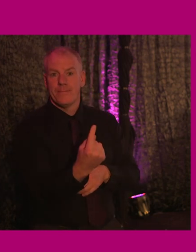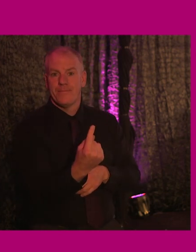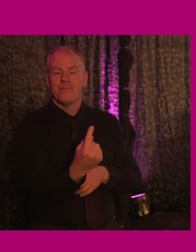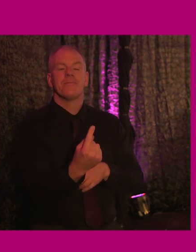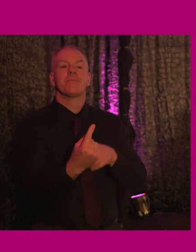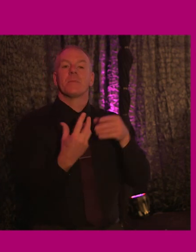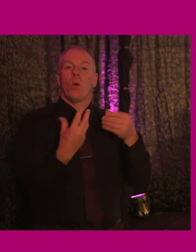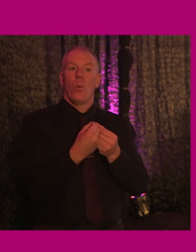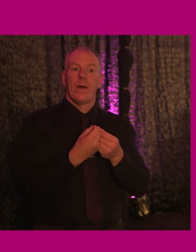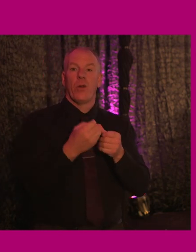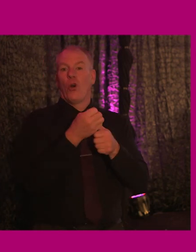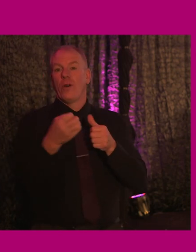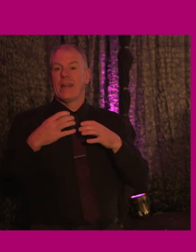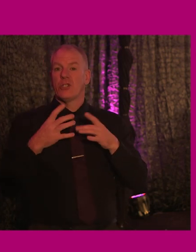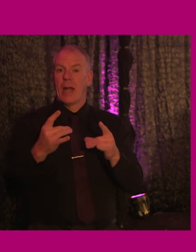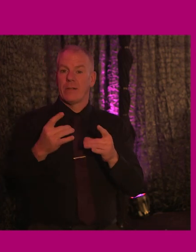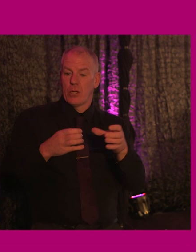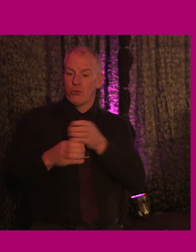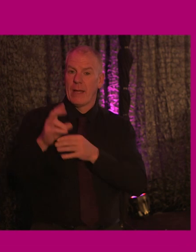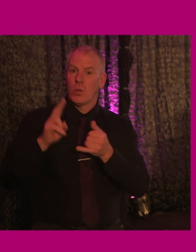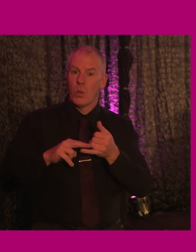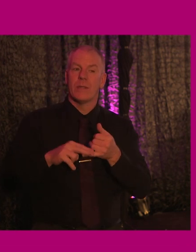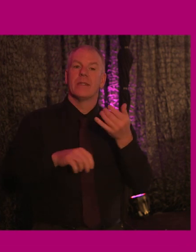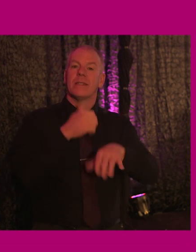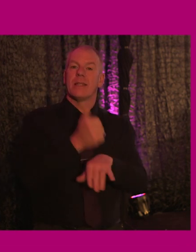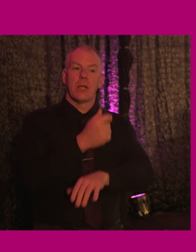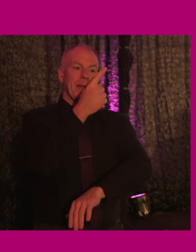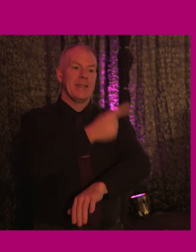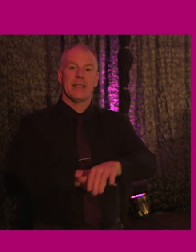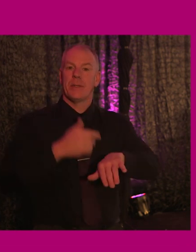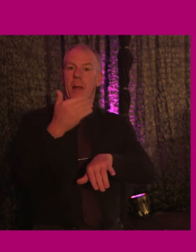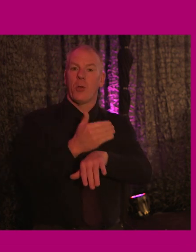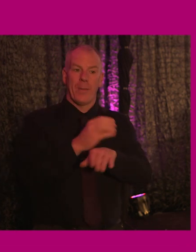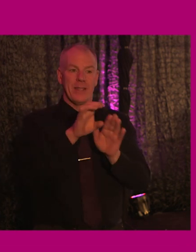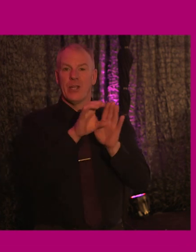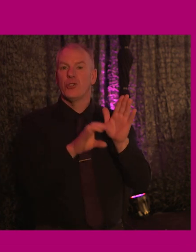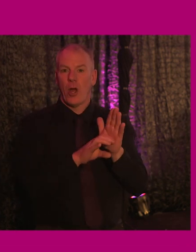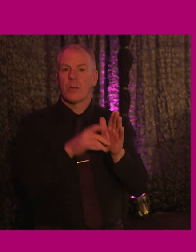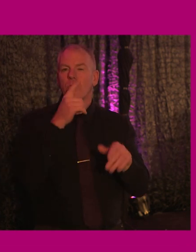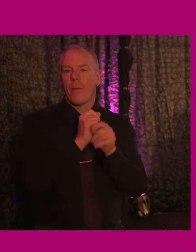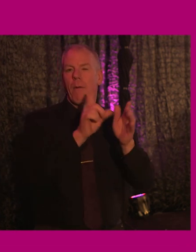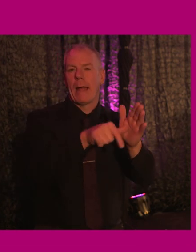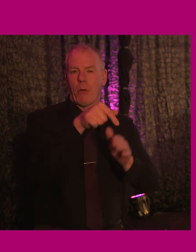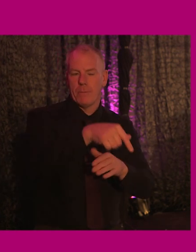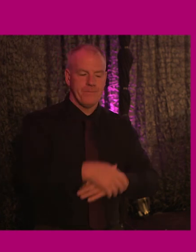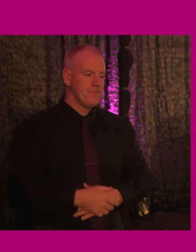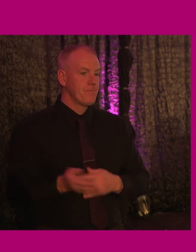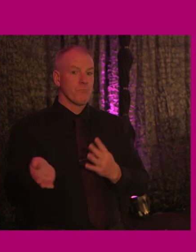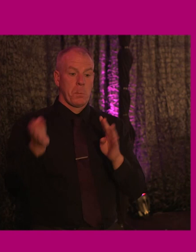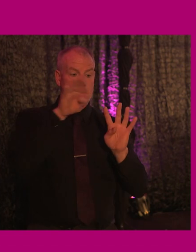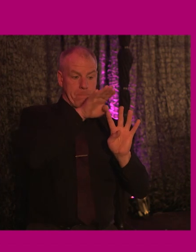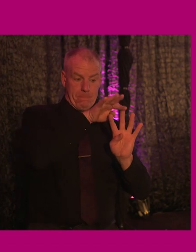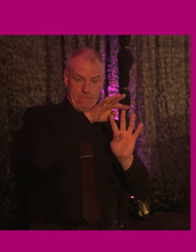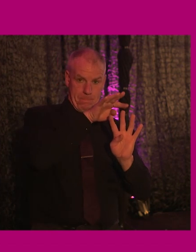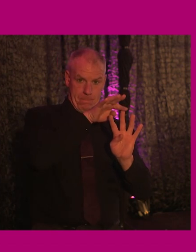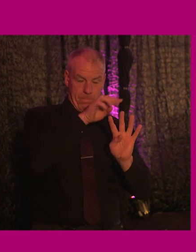along with some leading charities and trade unions, he co-founded the Disability Employment Charter, which he's going to talk about a bit later. Next to Kim